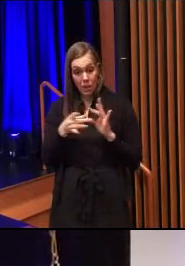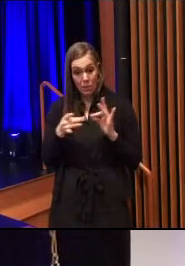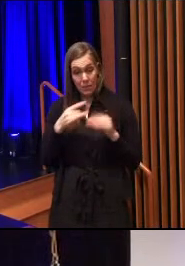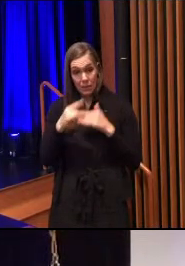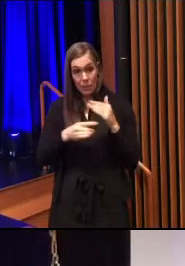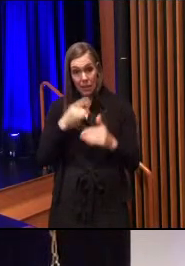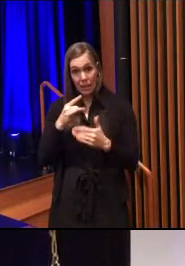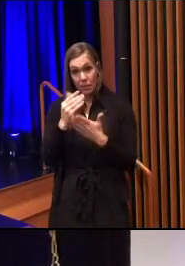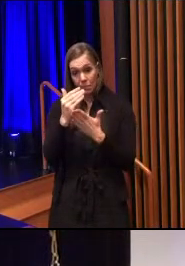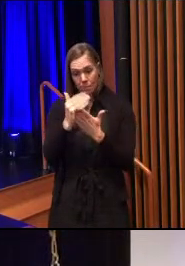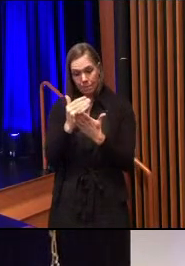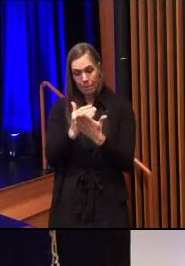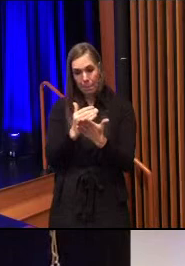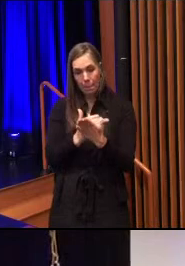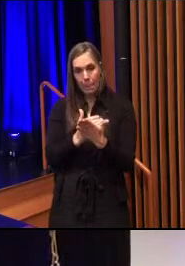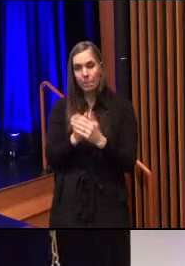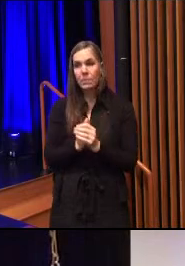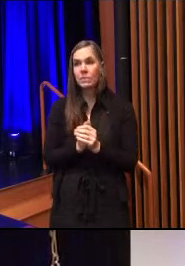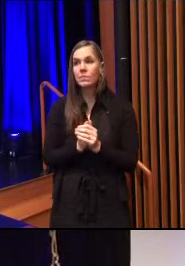minutes.